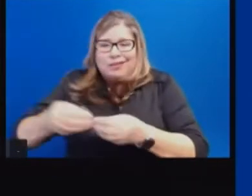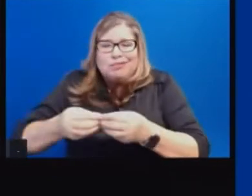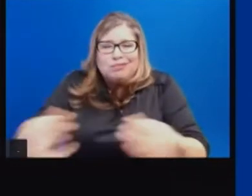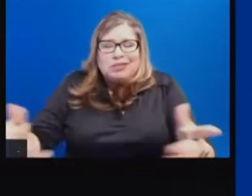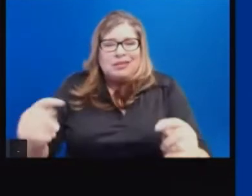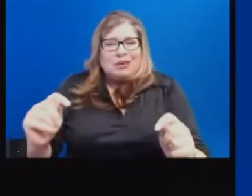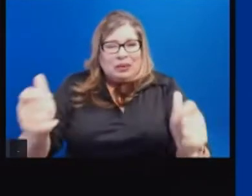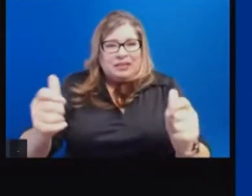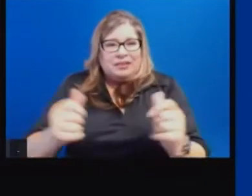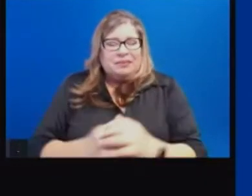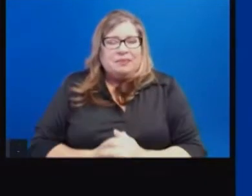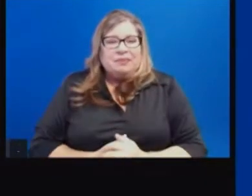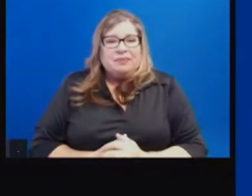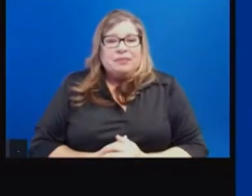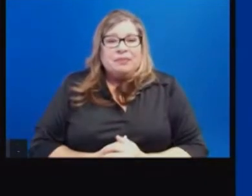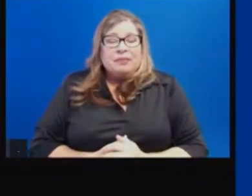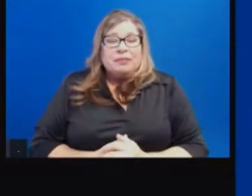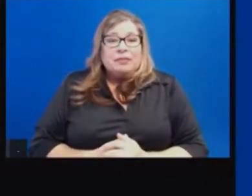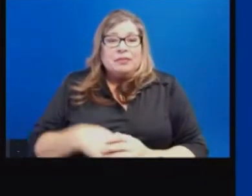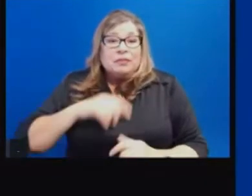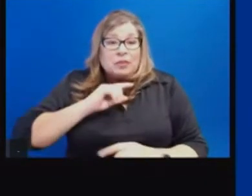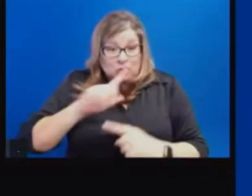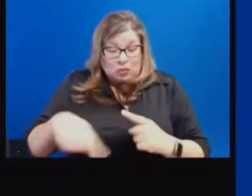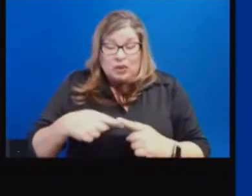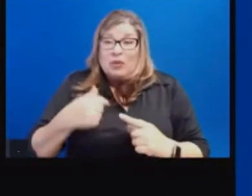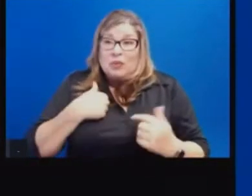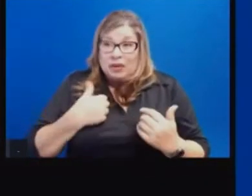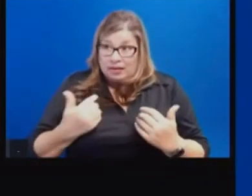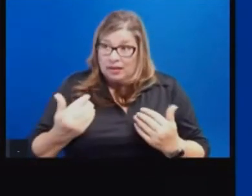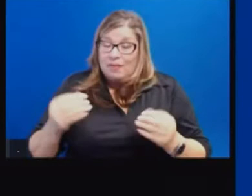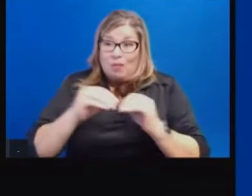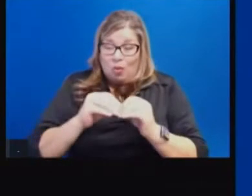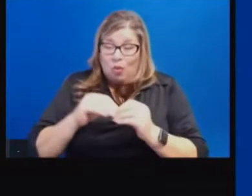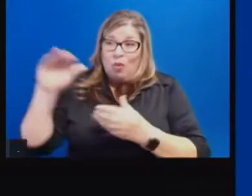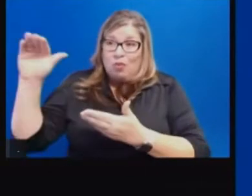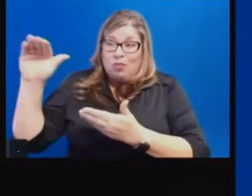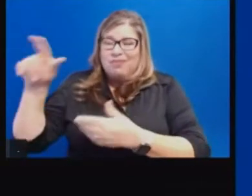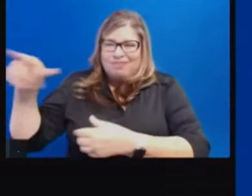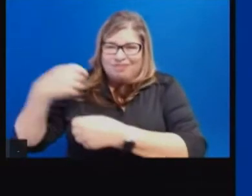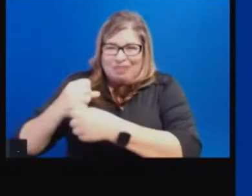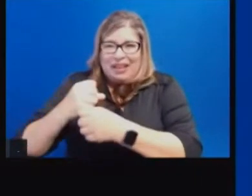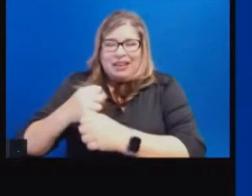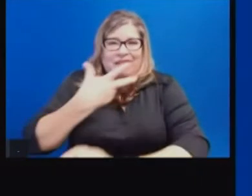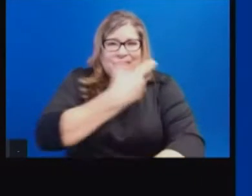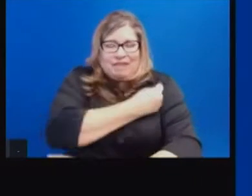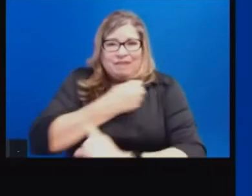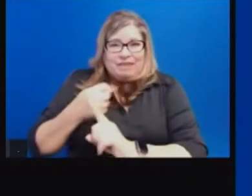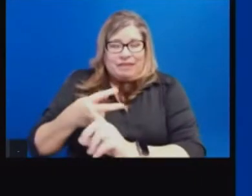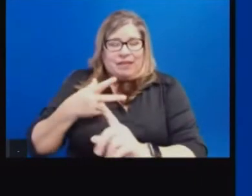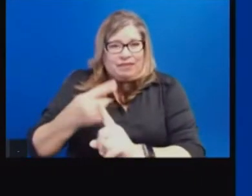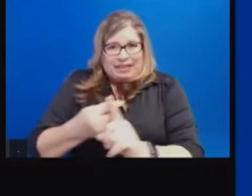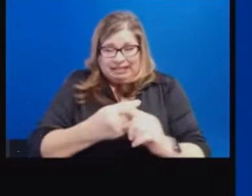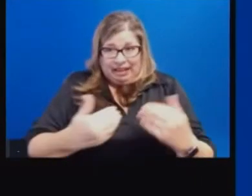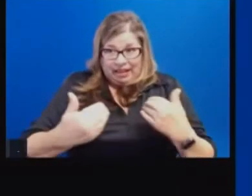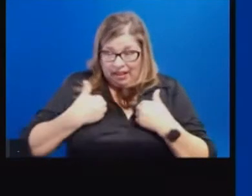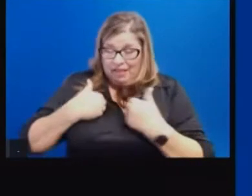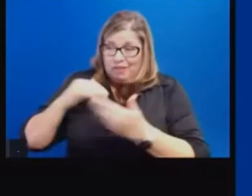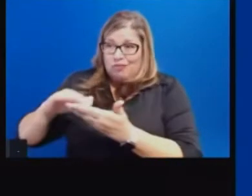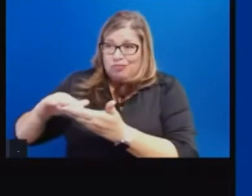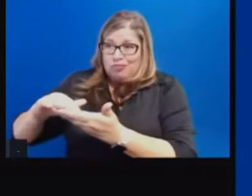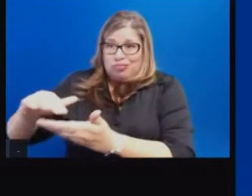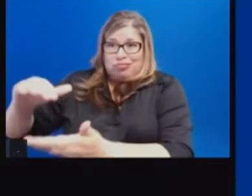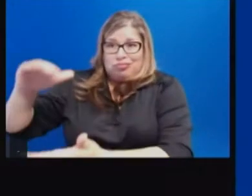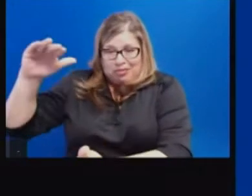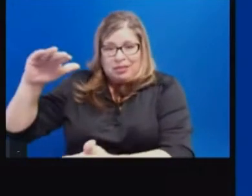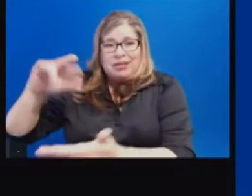But as the supply grows, we're going to double down and focus on expanded fixed and mobile sites, making sure that,